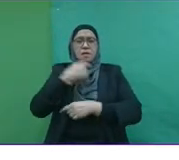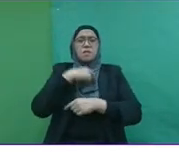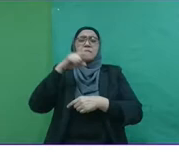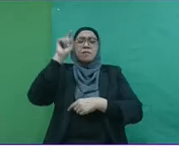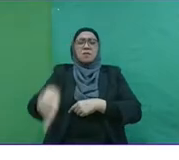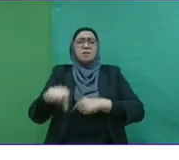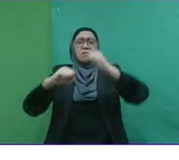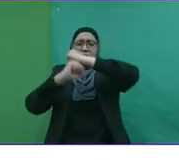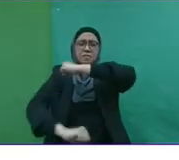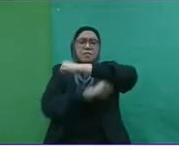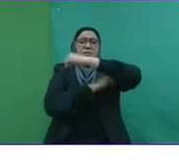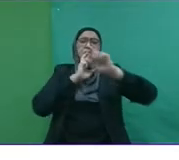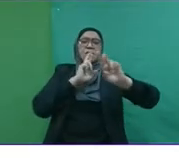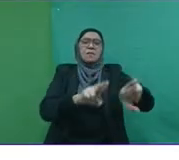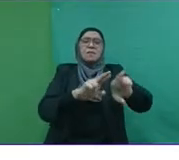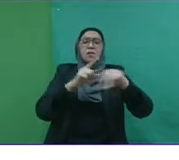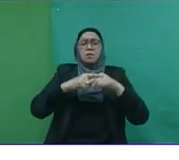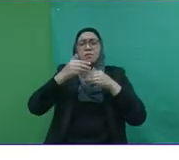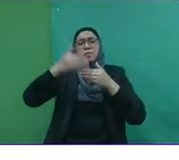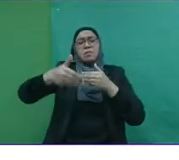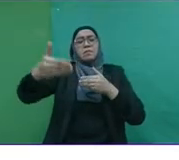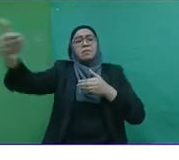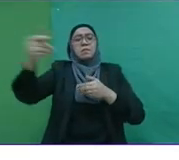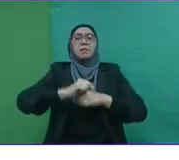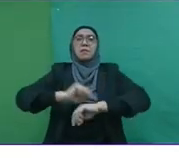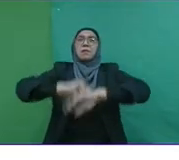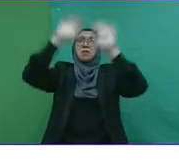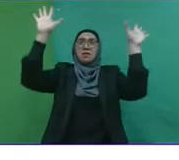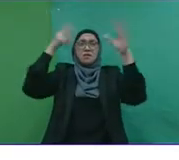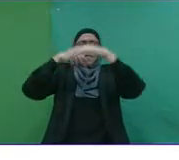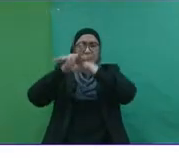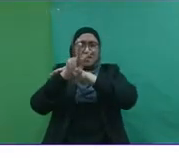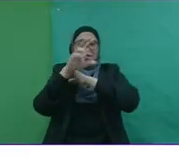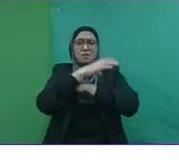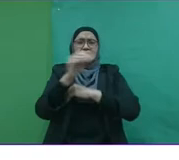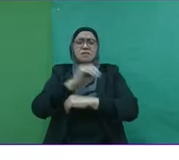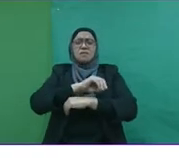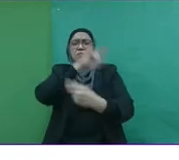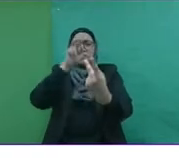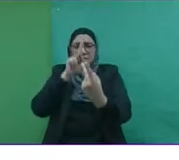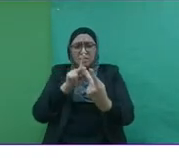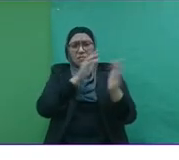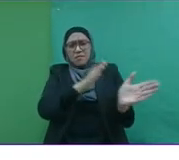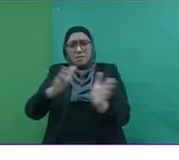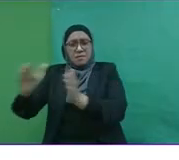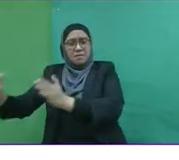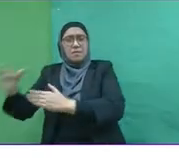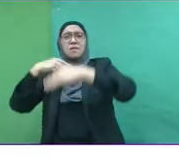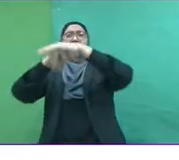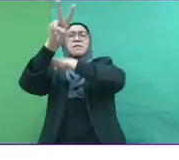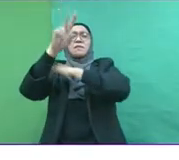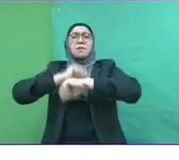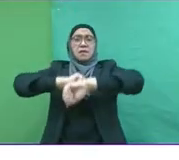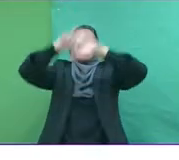strategic responses to move forward. By having a clear vision, a strategic mission, having